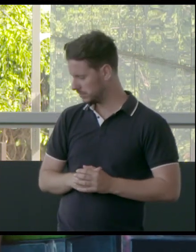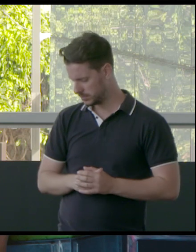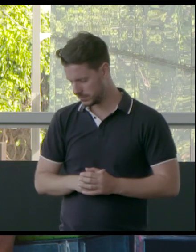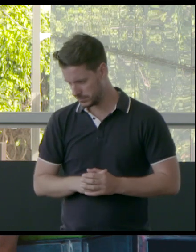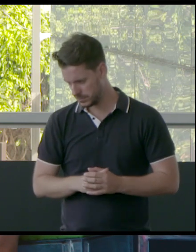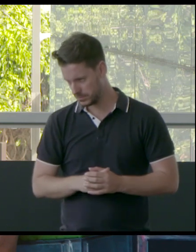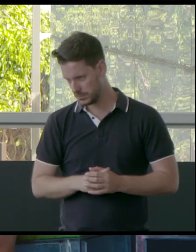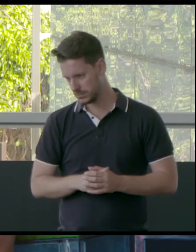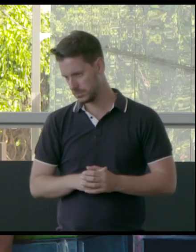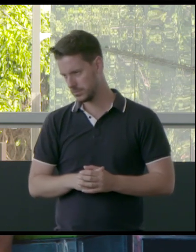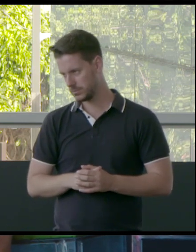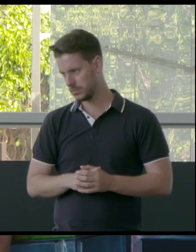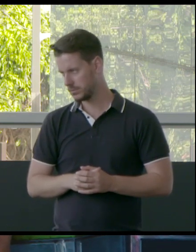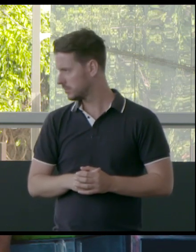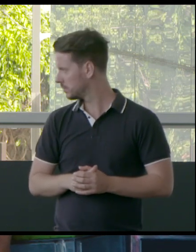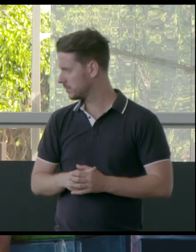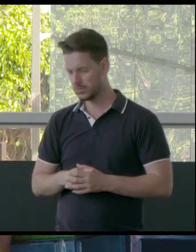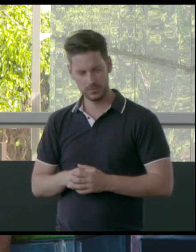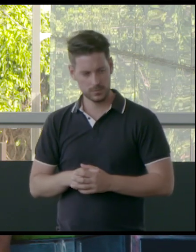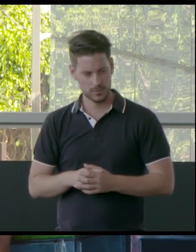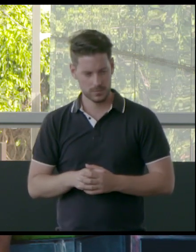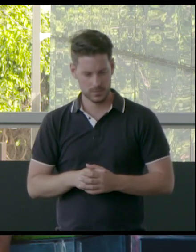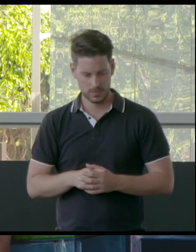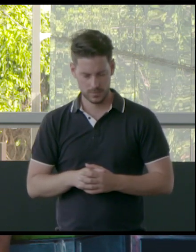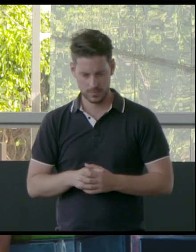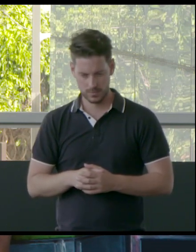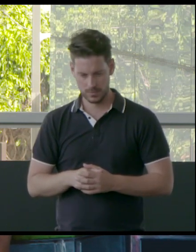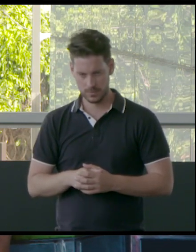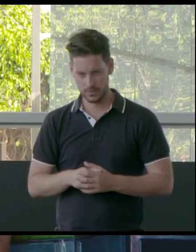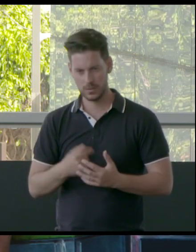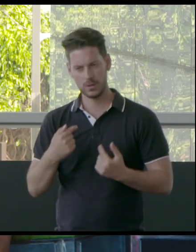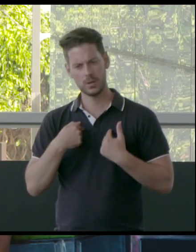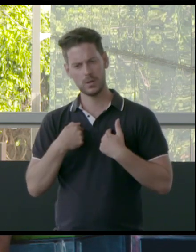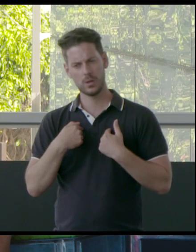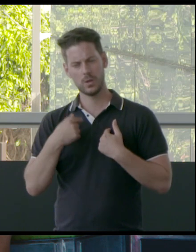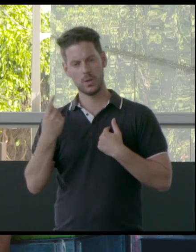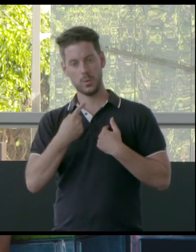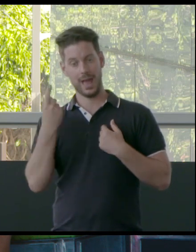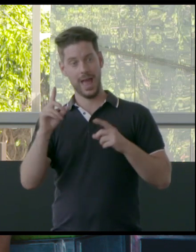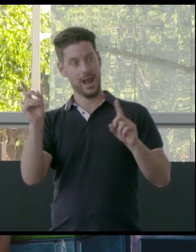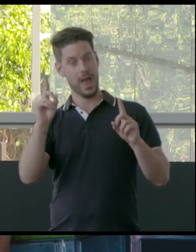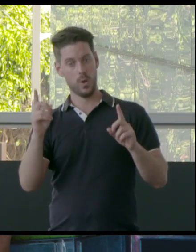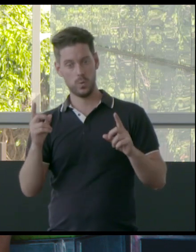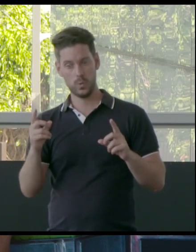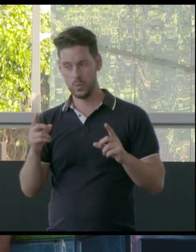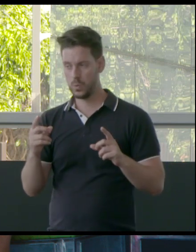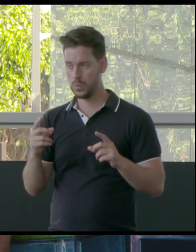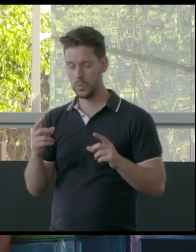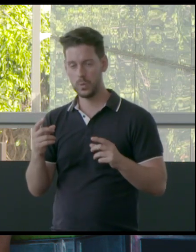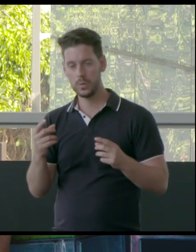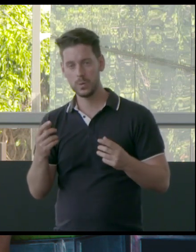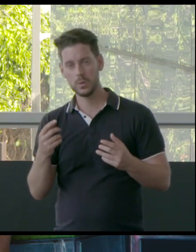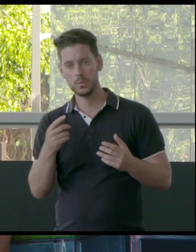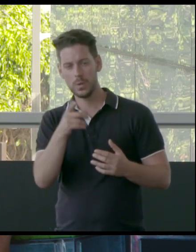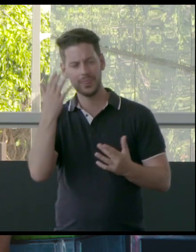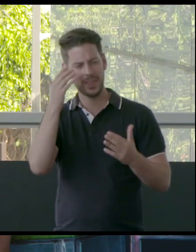when we're saying we want to be accountable, and I think we are now. But when